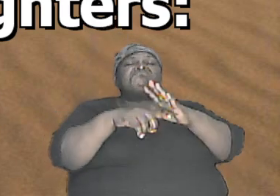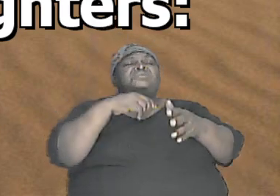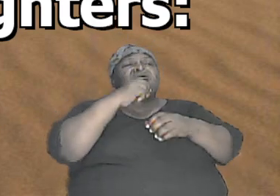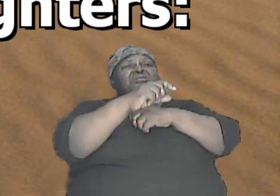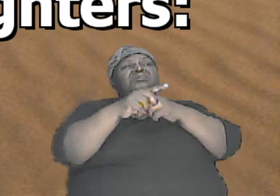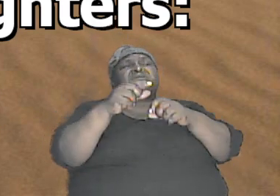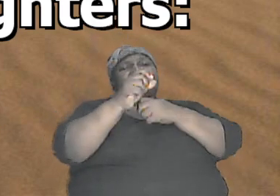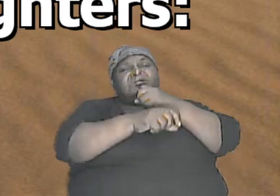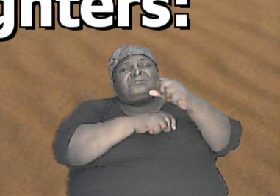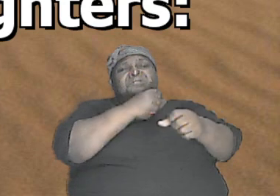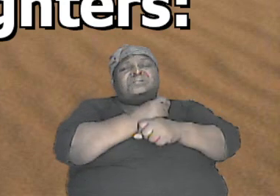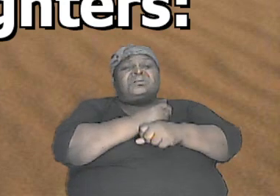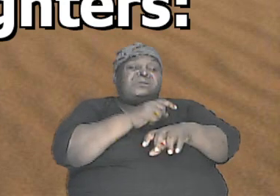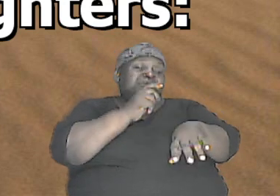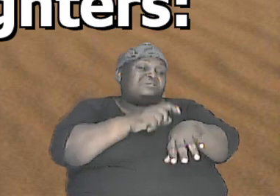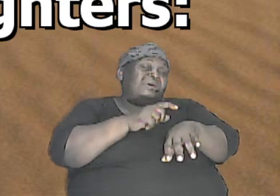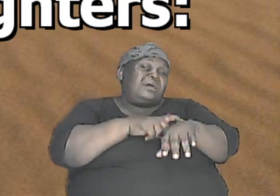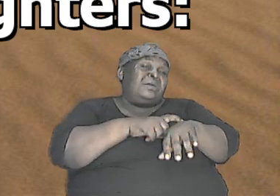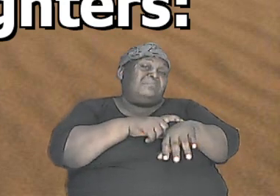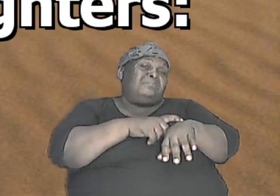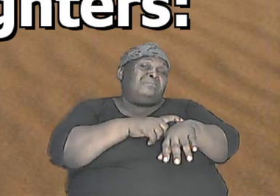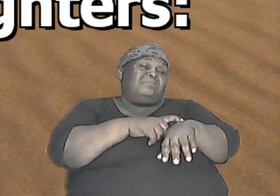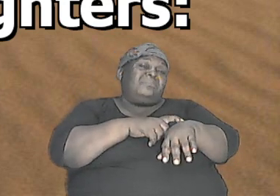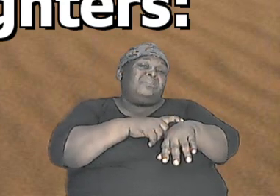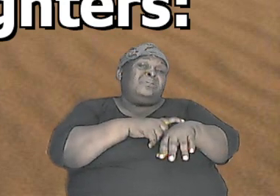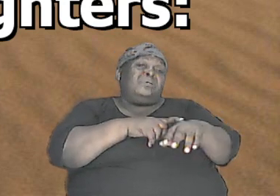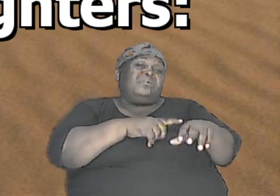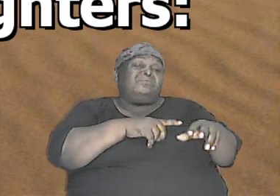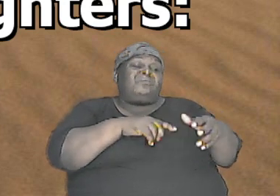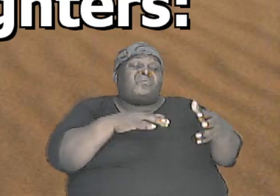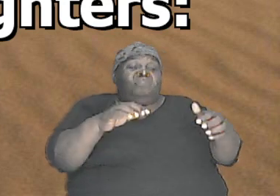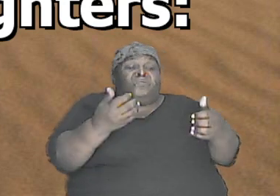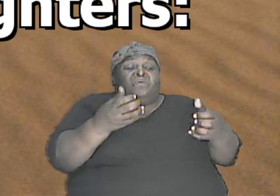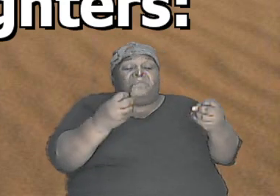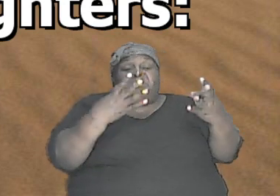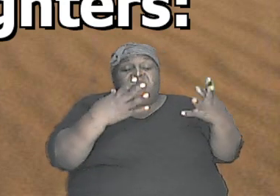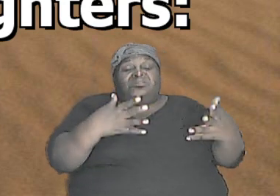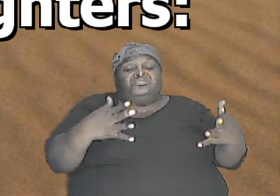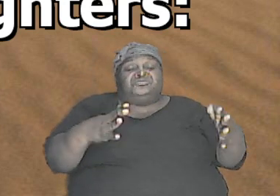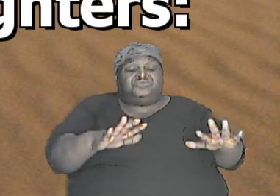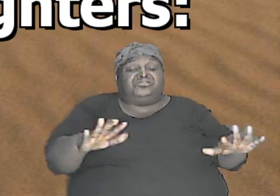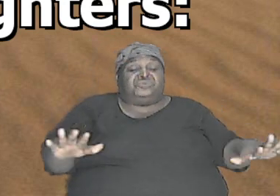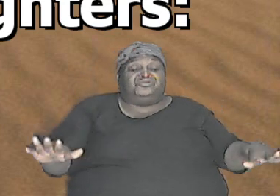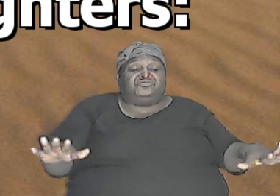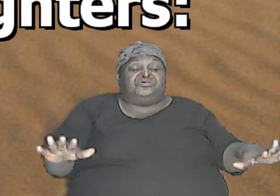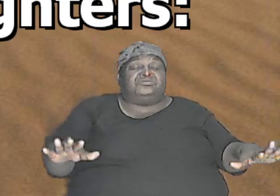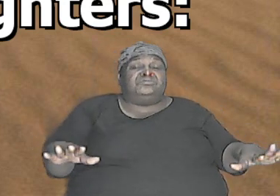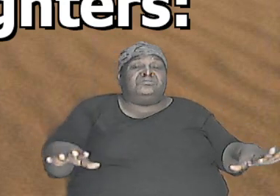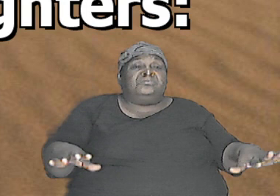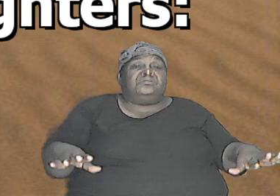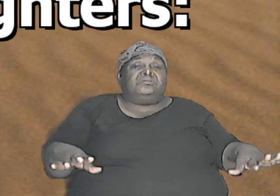of time in that space of time the countless amount of children and grandchildren that could have been